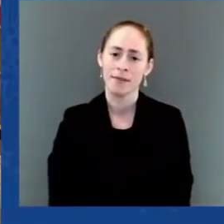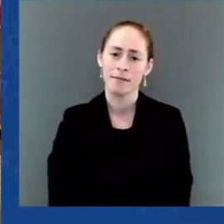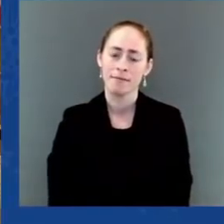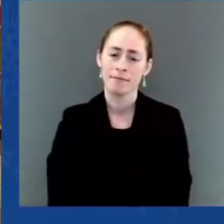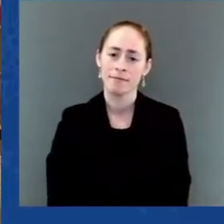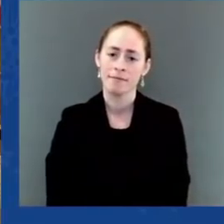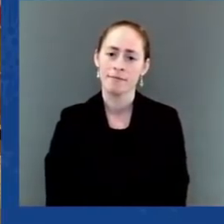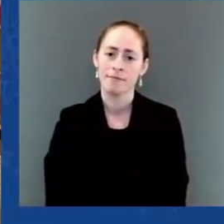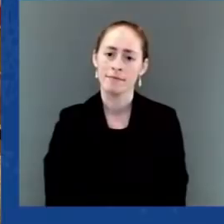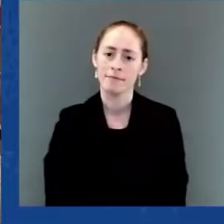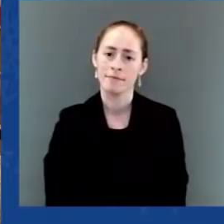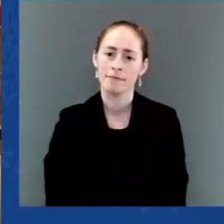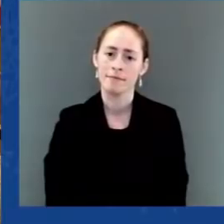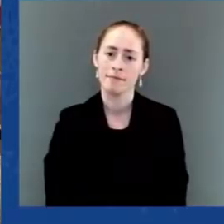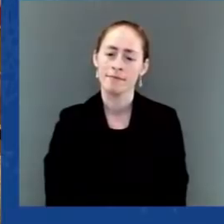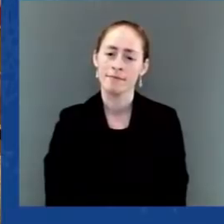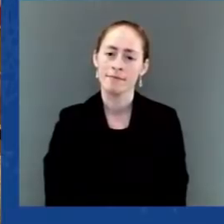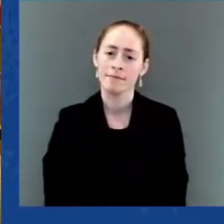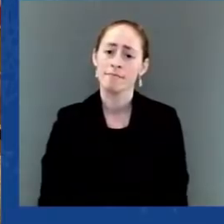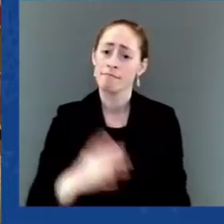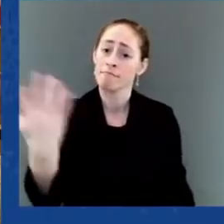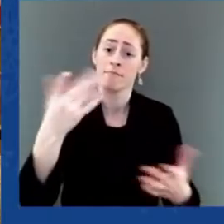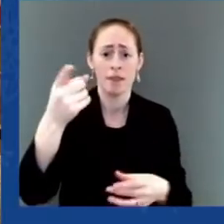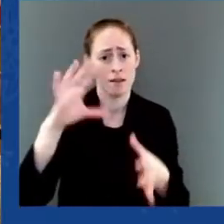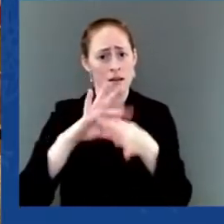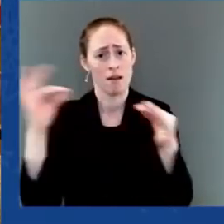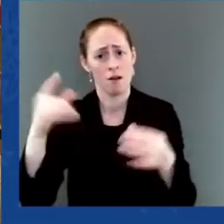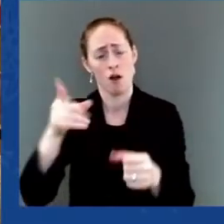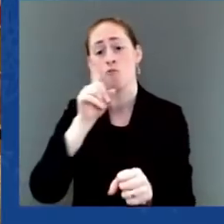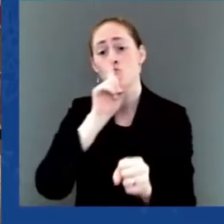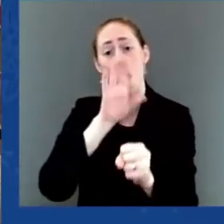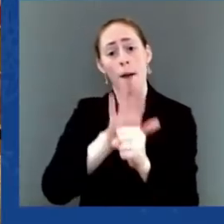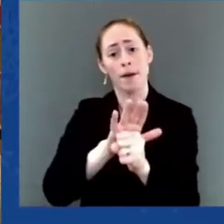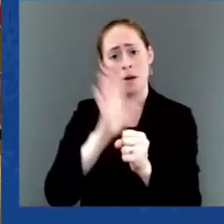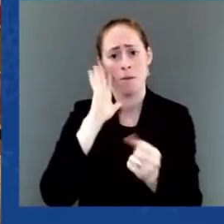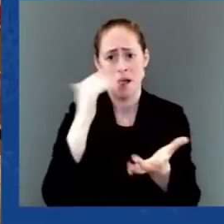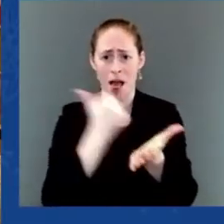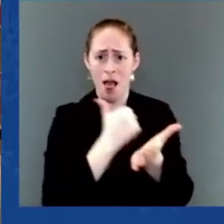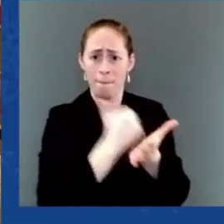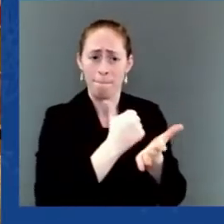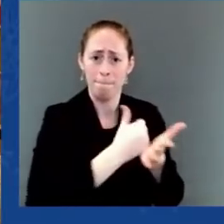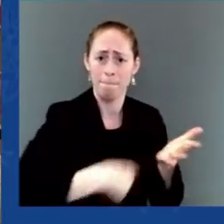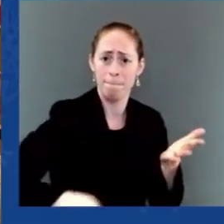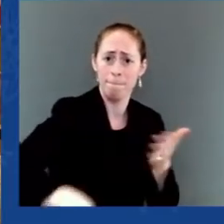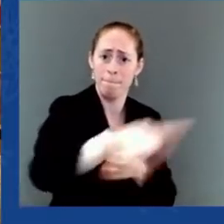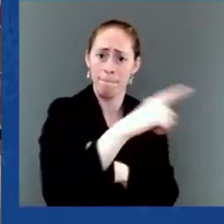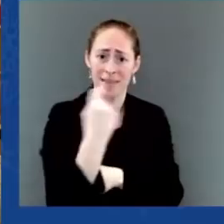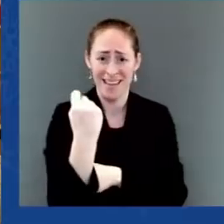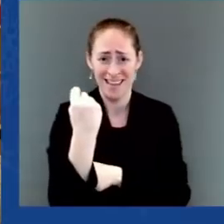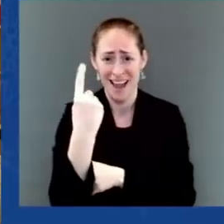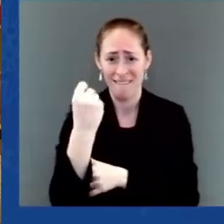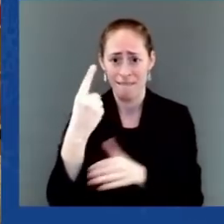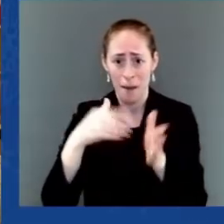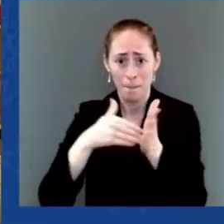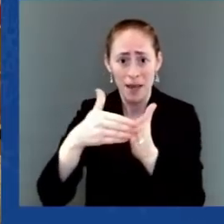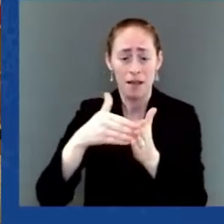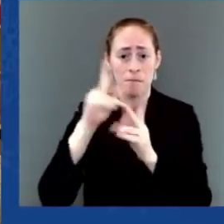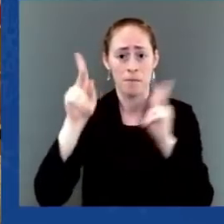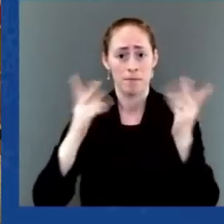million people who live and work honestly in this great nation. I